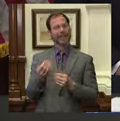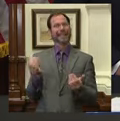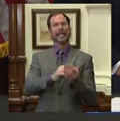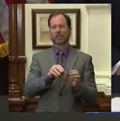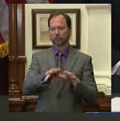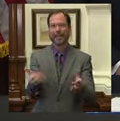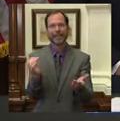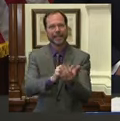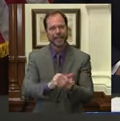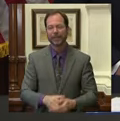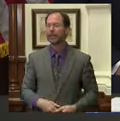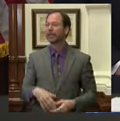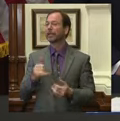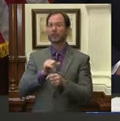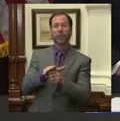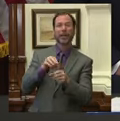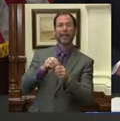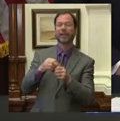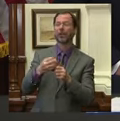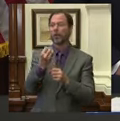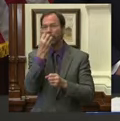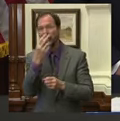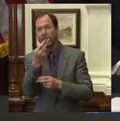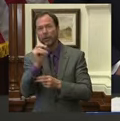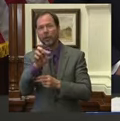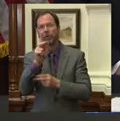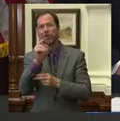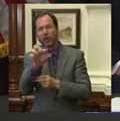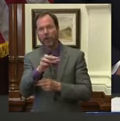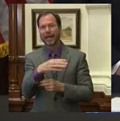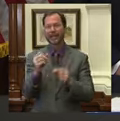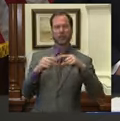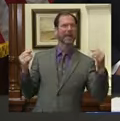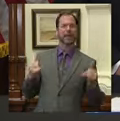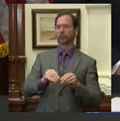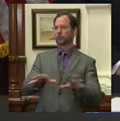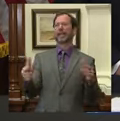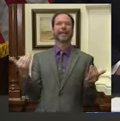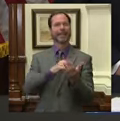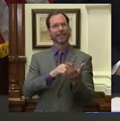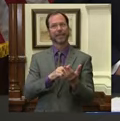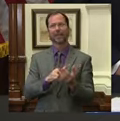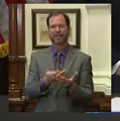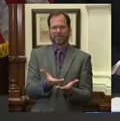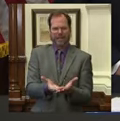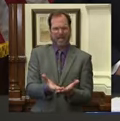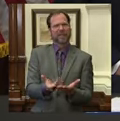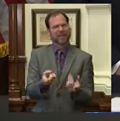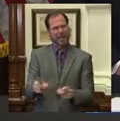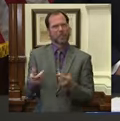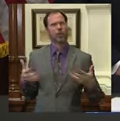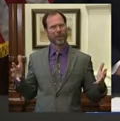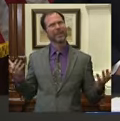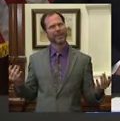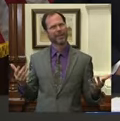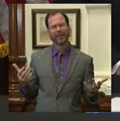coronavirus expansion in places like Hong Kong and Japan. The deal is it's a fact it's hard